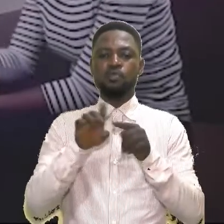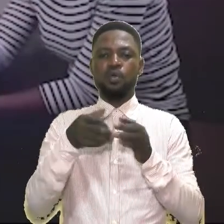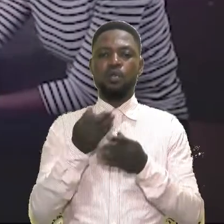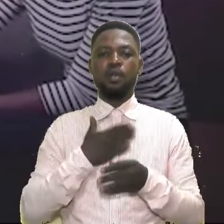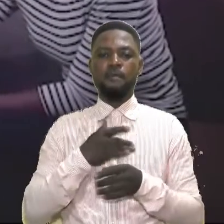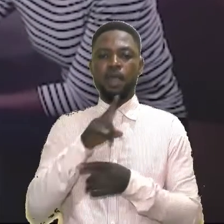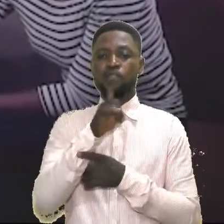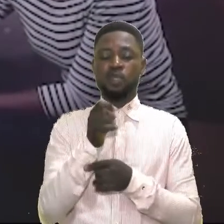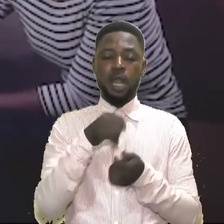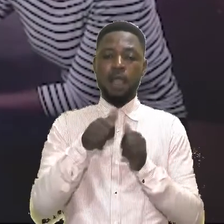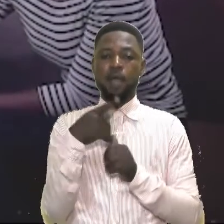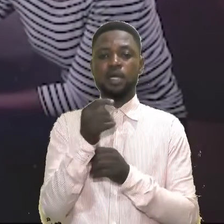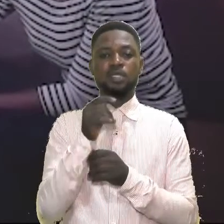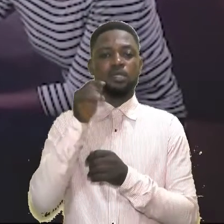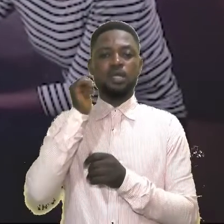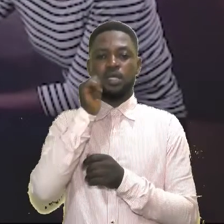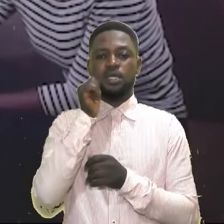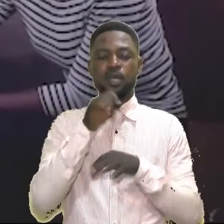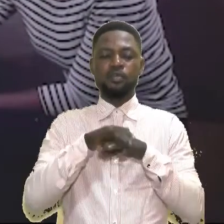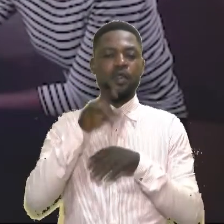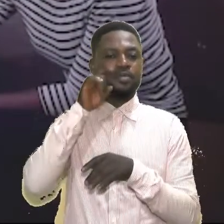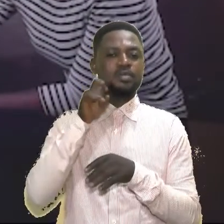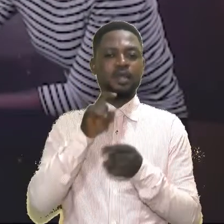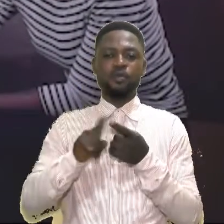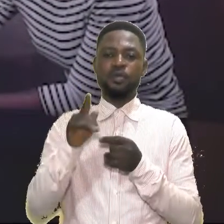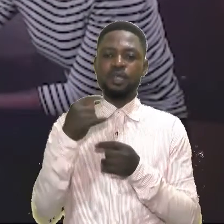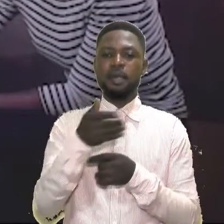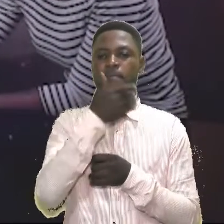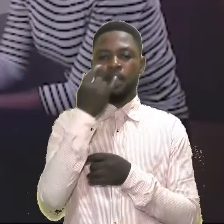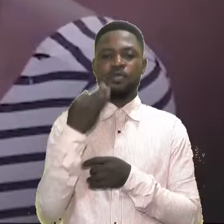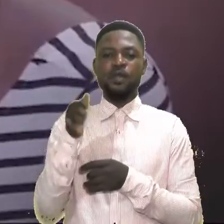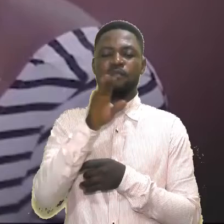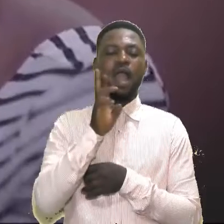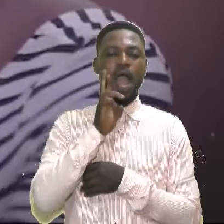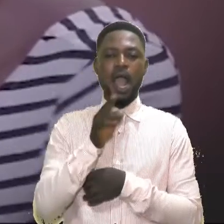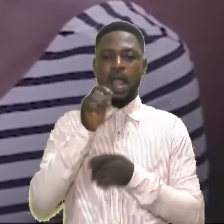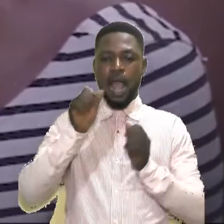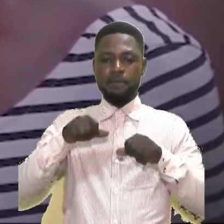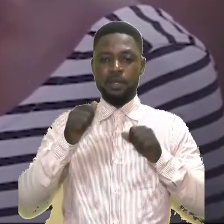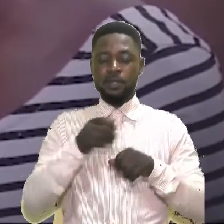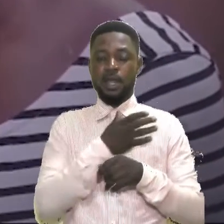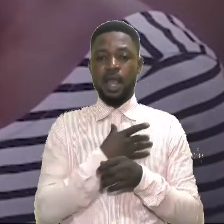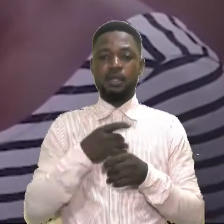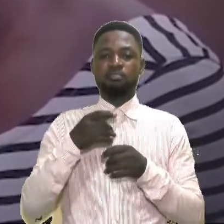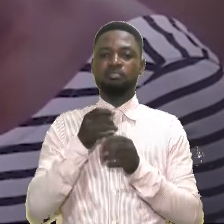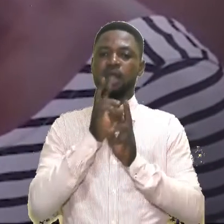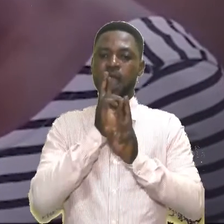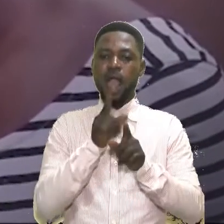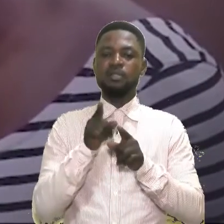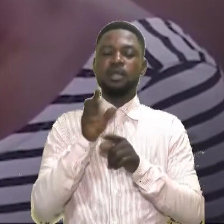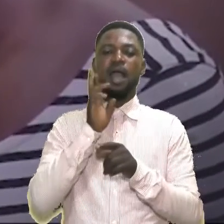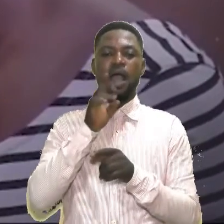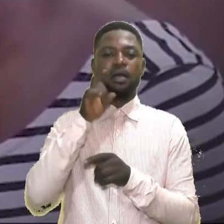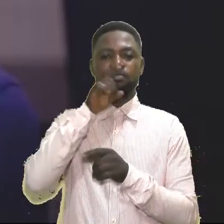questions relating to girls and sex to the best of our abilities. And I would respond to her questions relating to